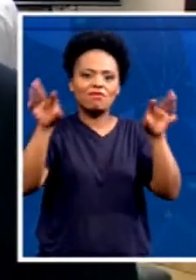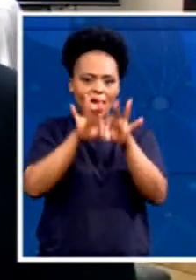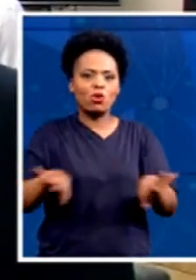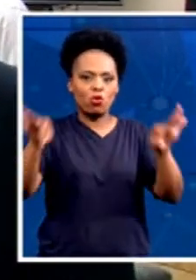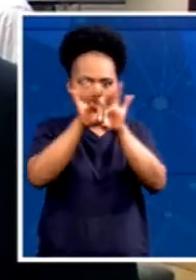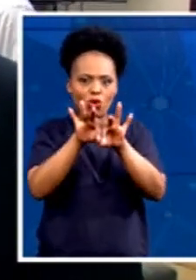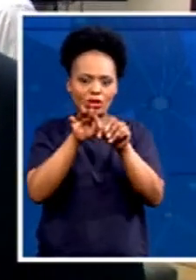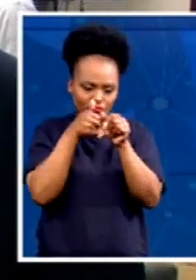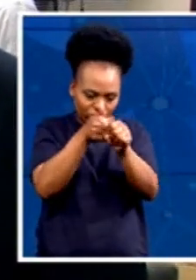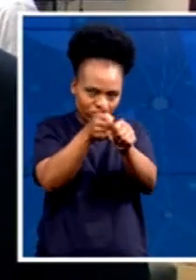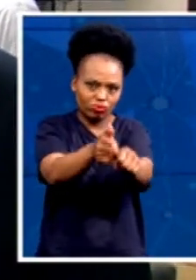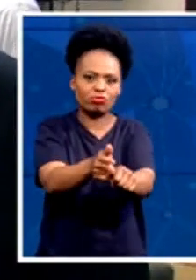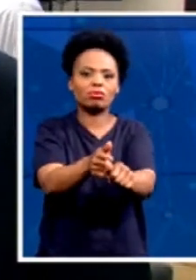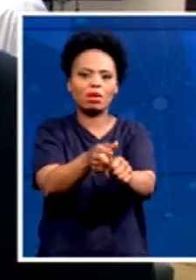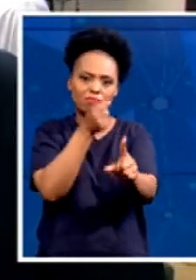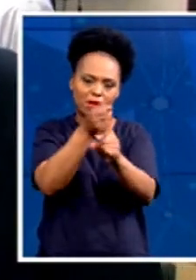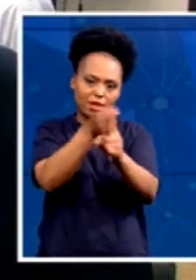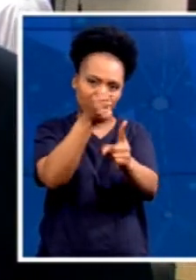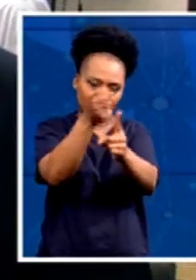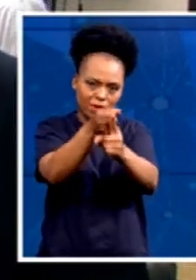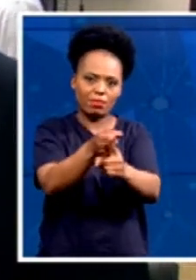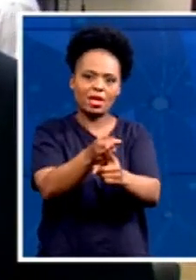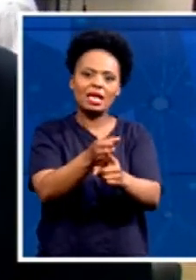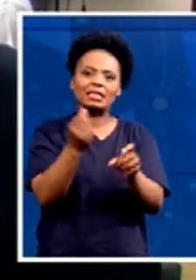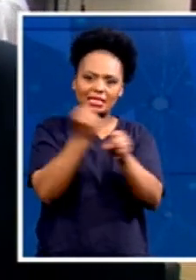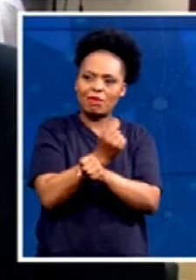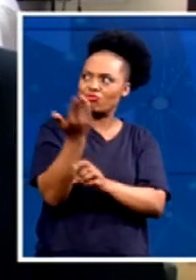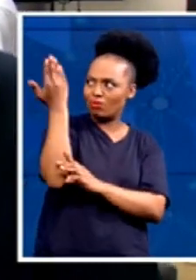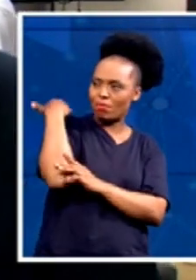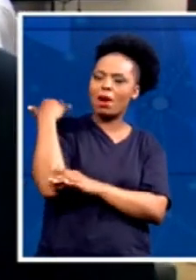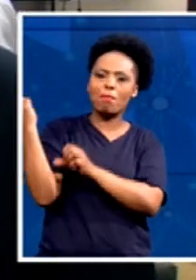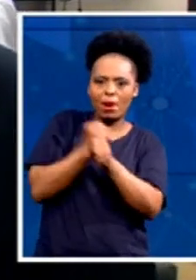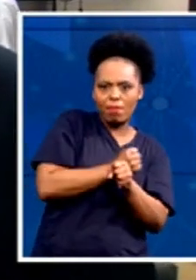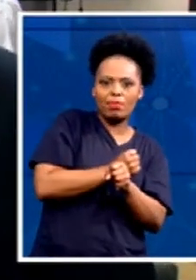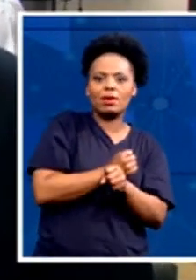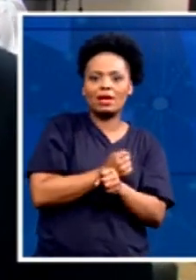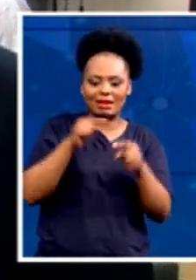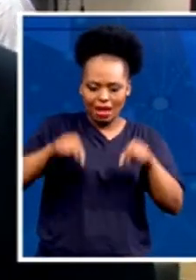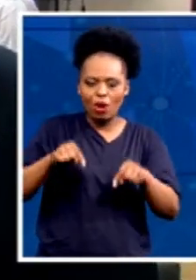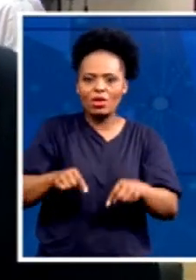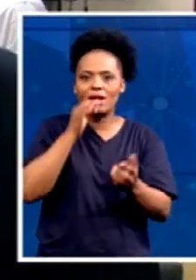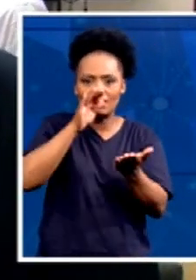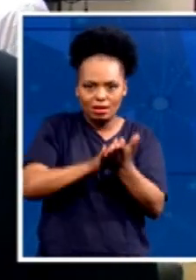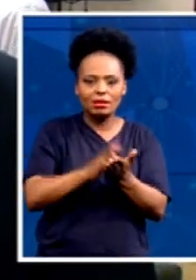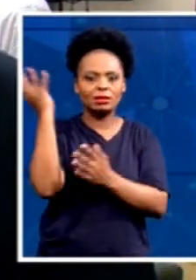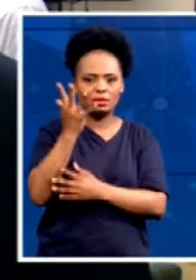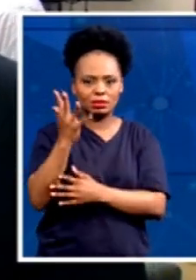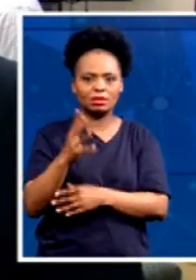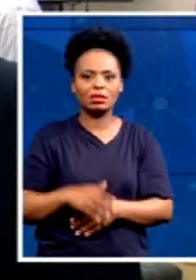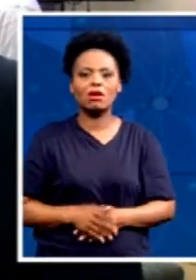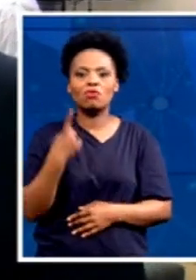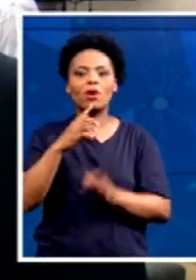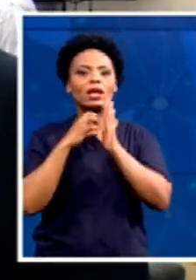previous manifestos. But what is different or what we've included, for instance, we said that if you look at